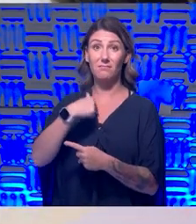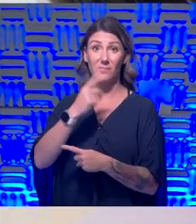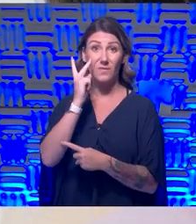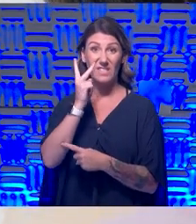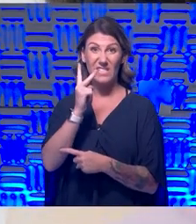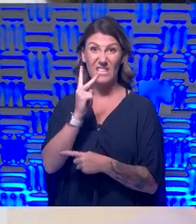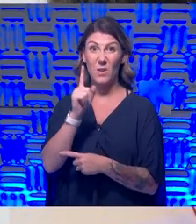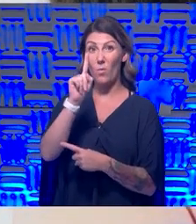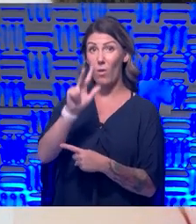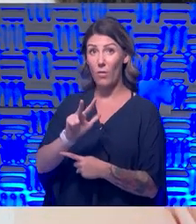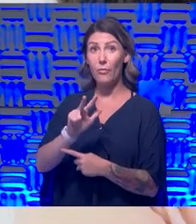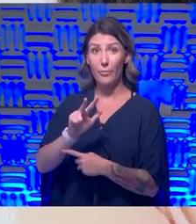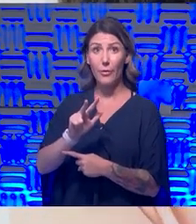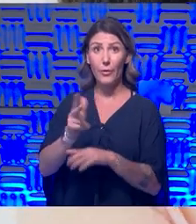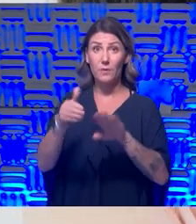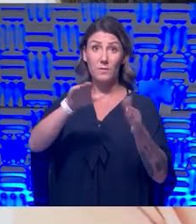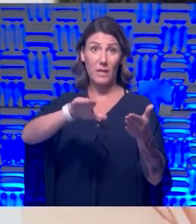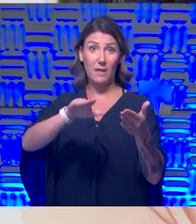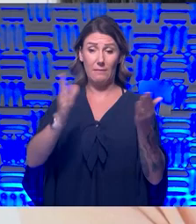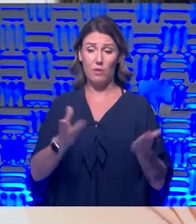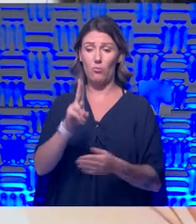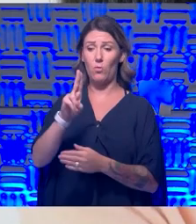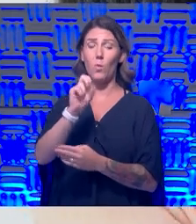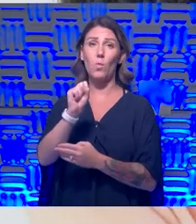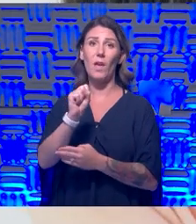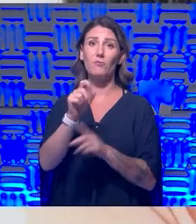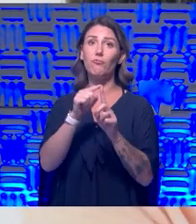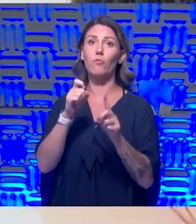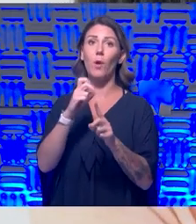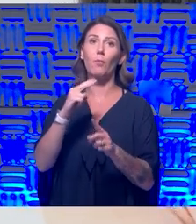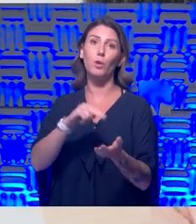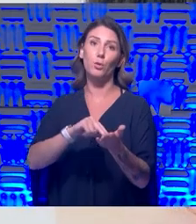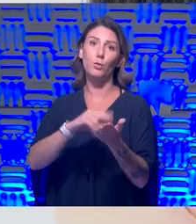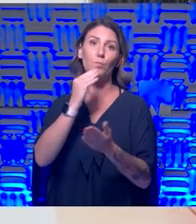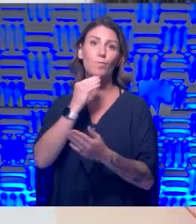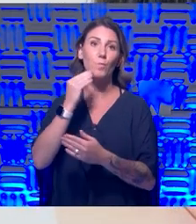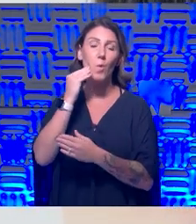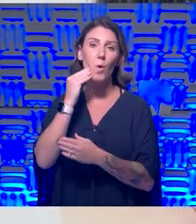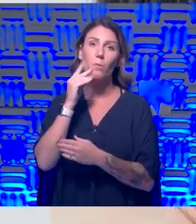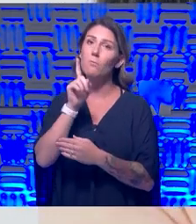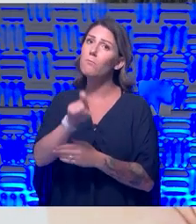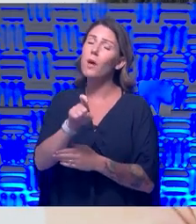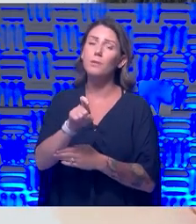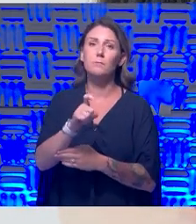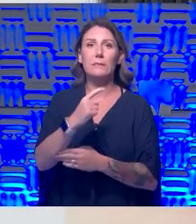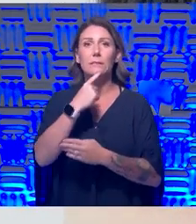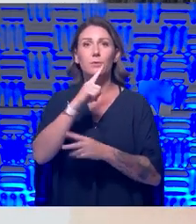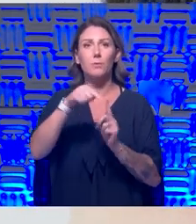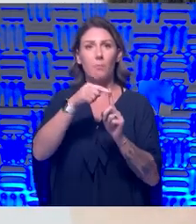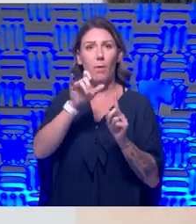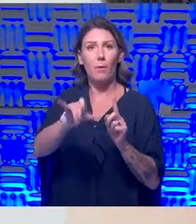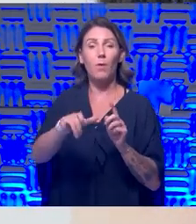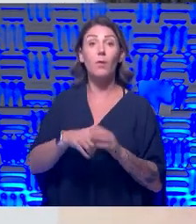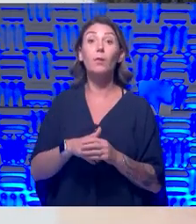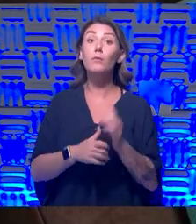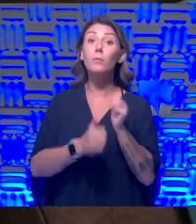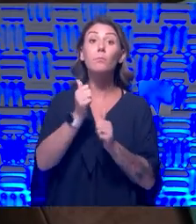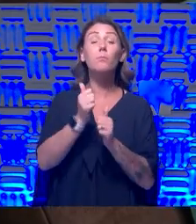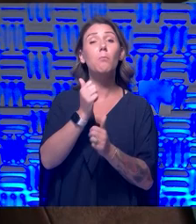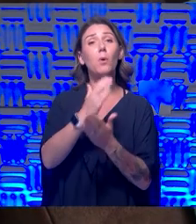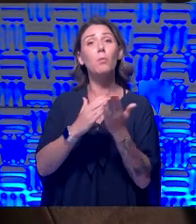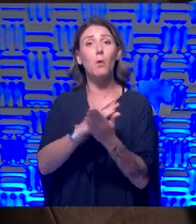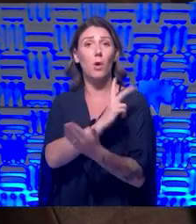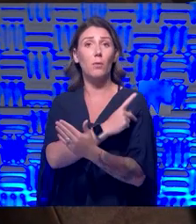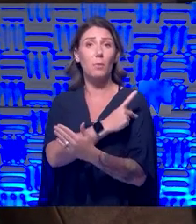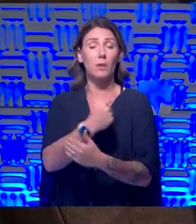States are in nursing home populations. So, so we have to take it very seriously. And for the most part, the patients that I've